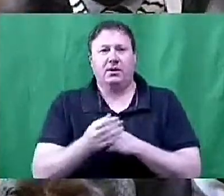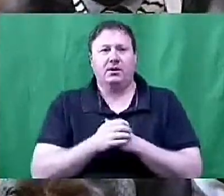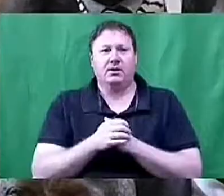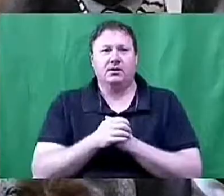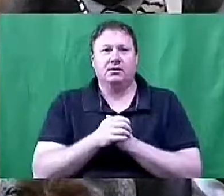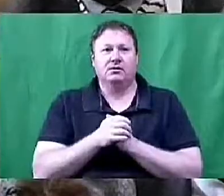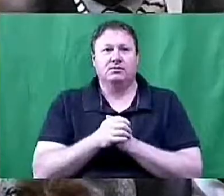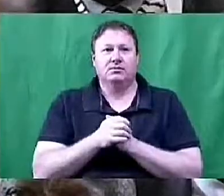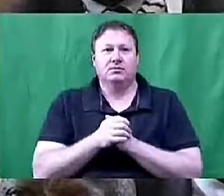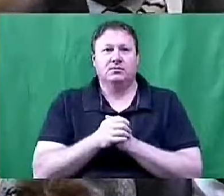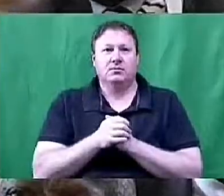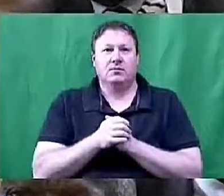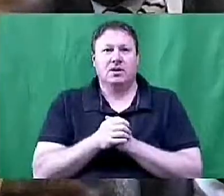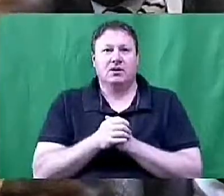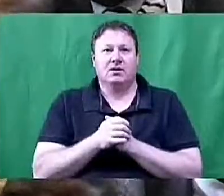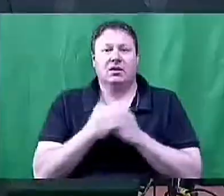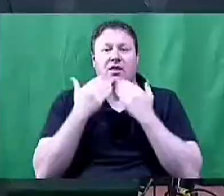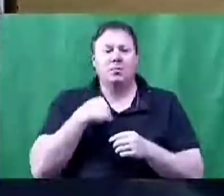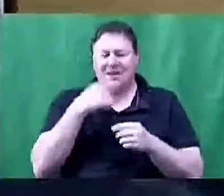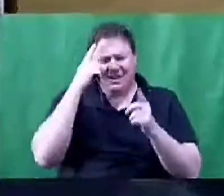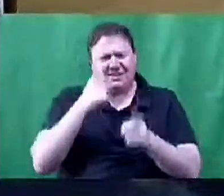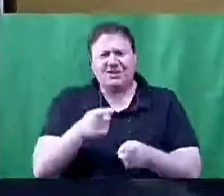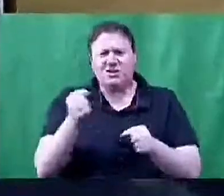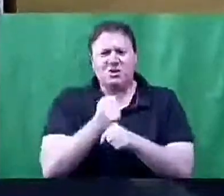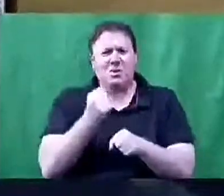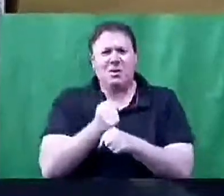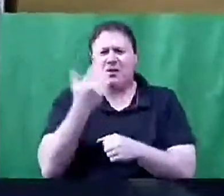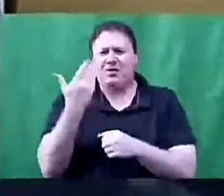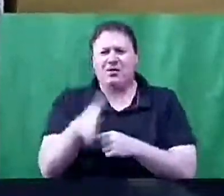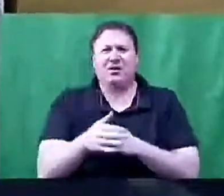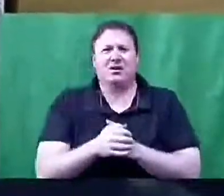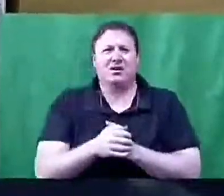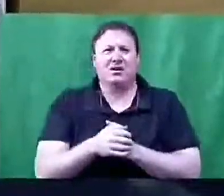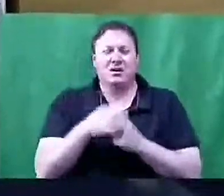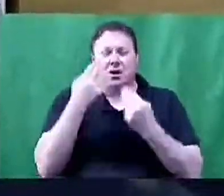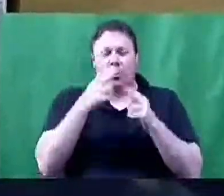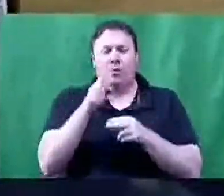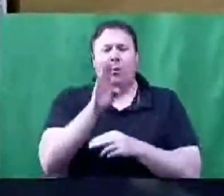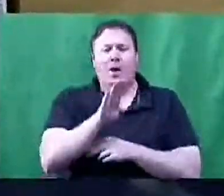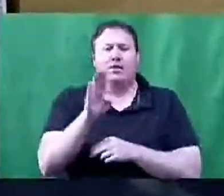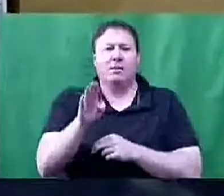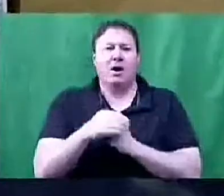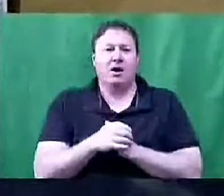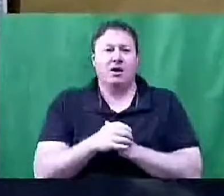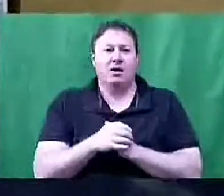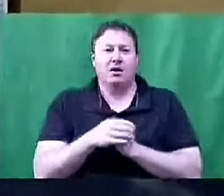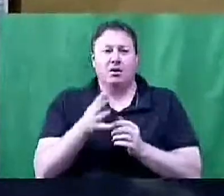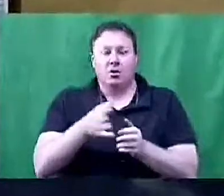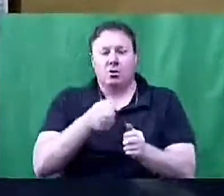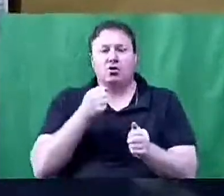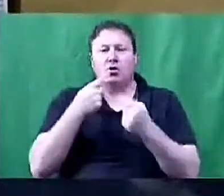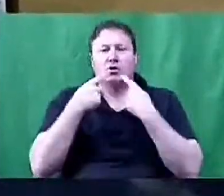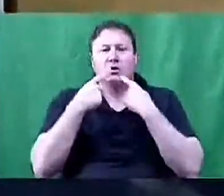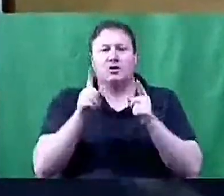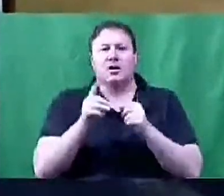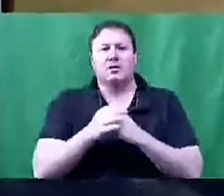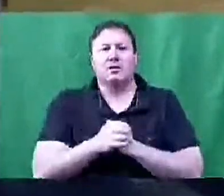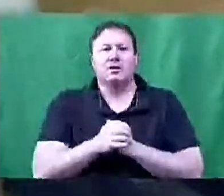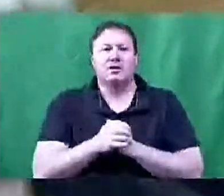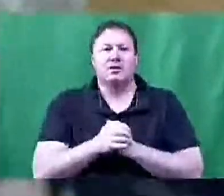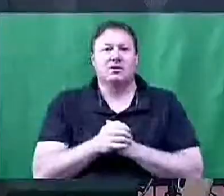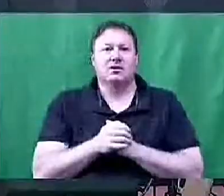I thank you, Honorable Members. Honorable Brayton Park, will you please withdraw your statement?